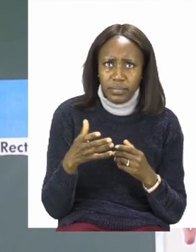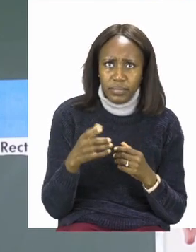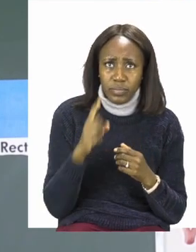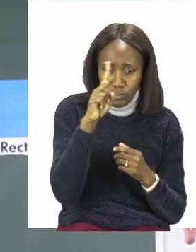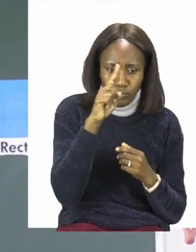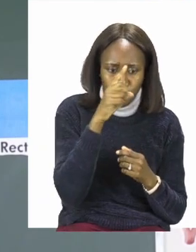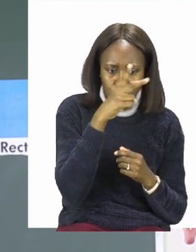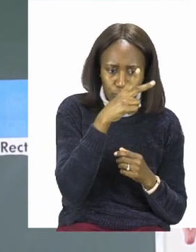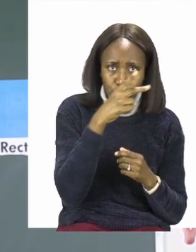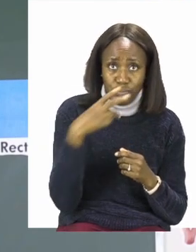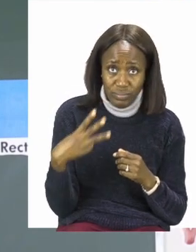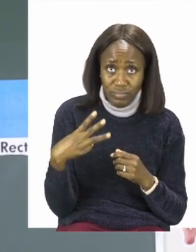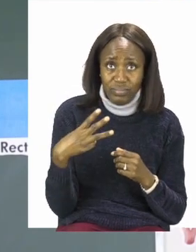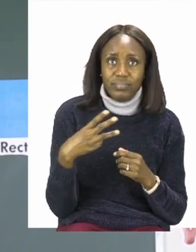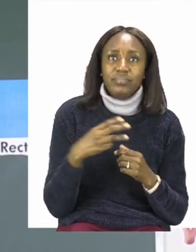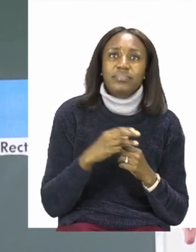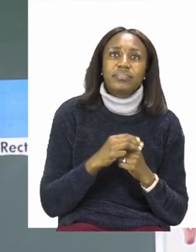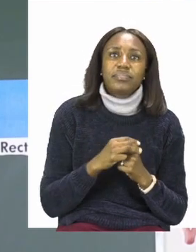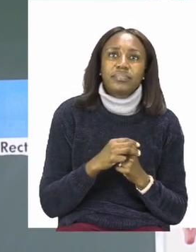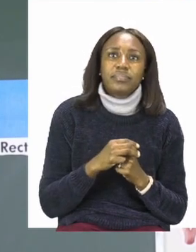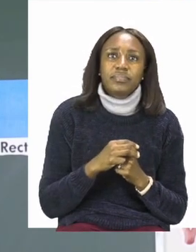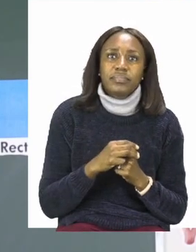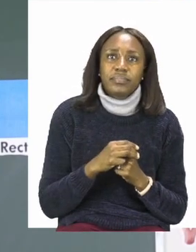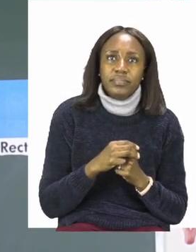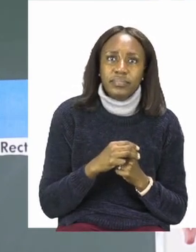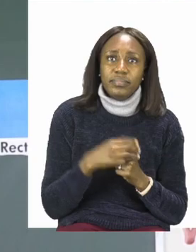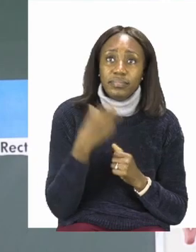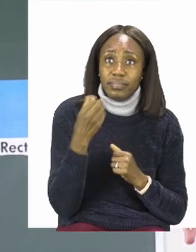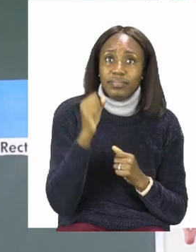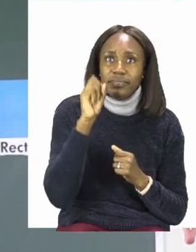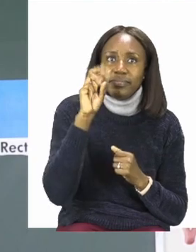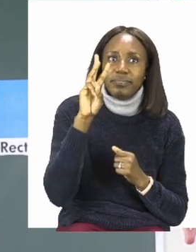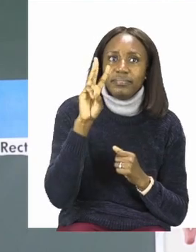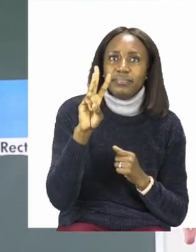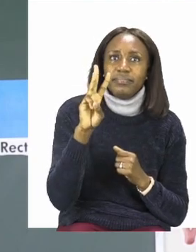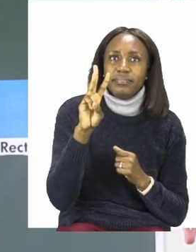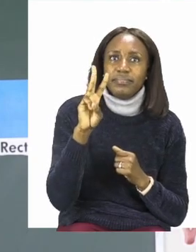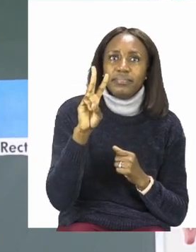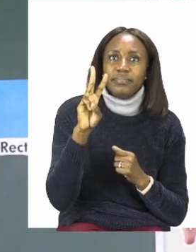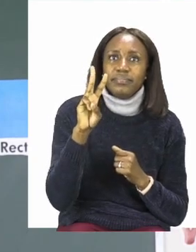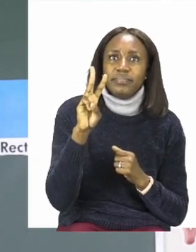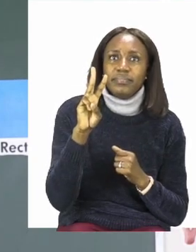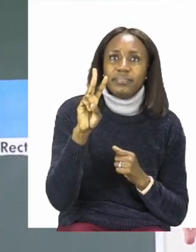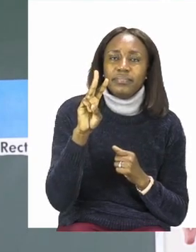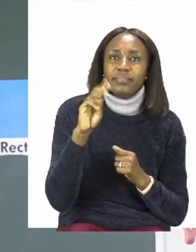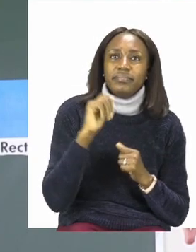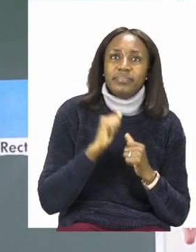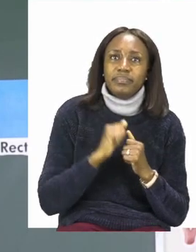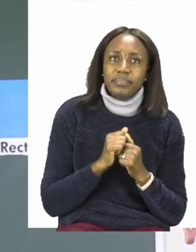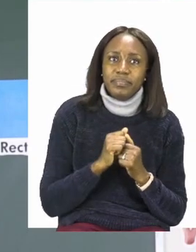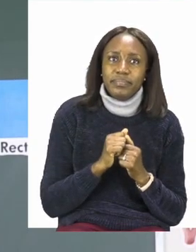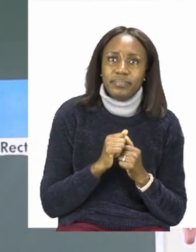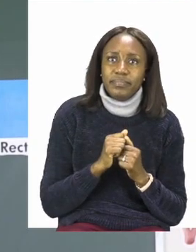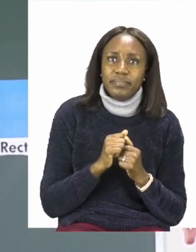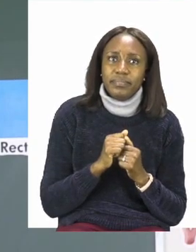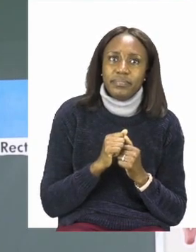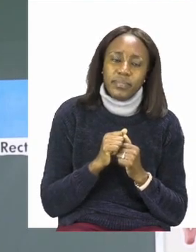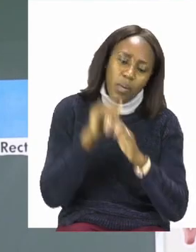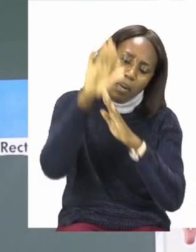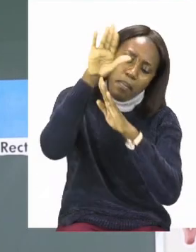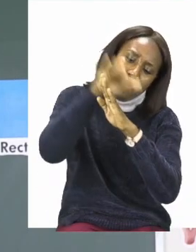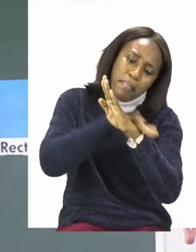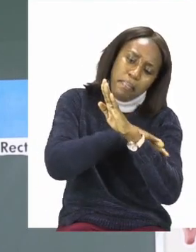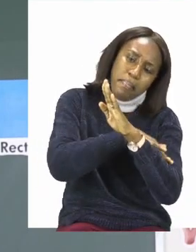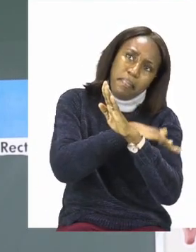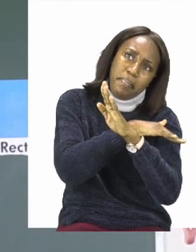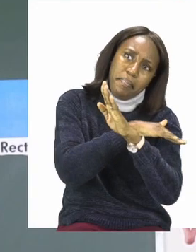two, three. So a triangle has three corners. Then we need to